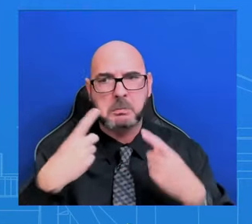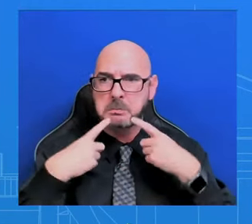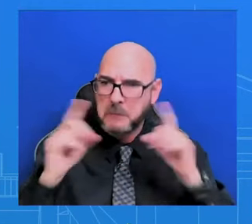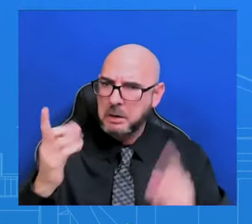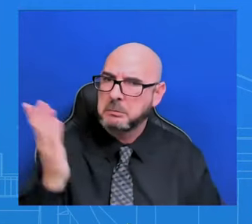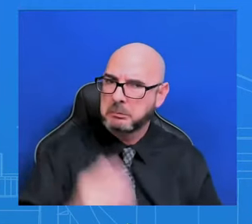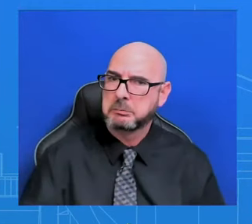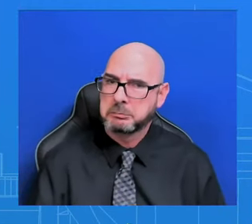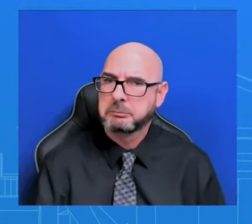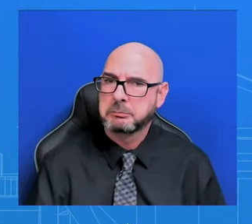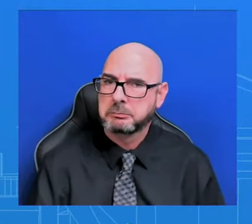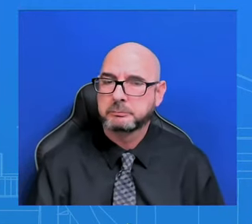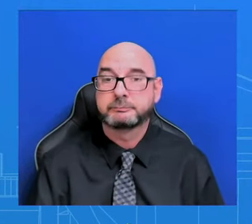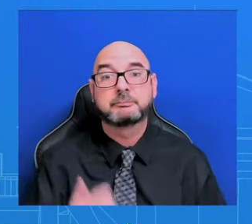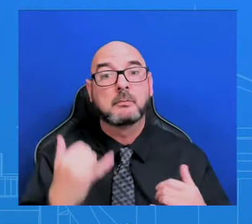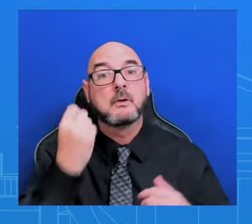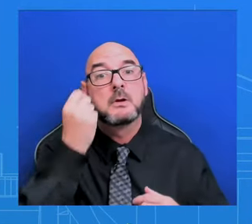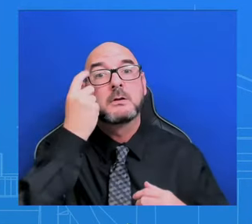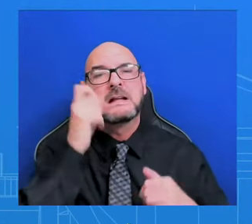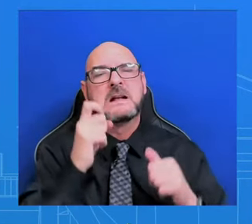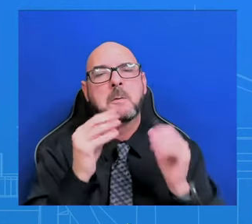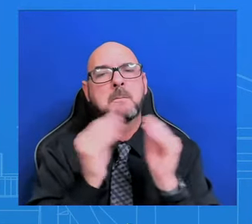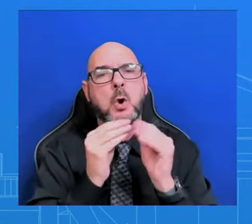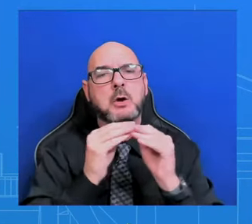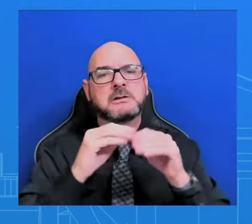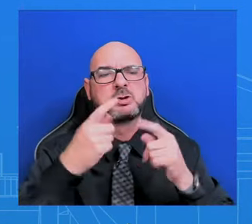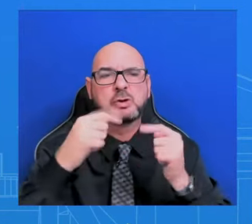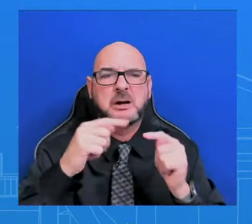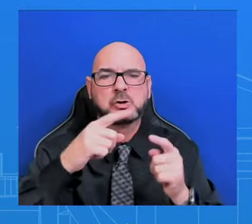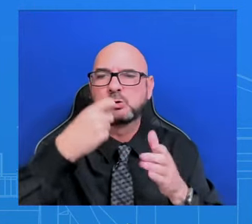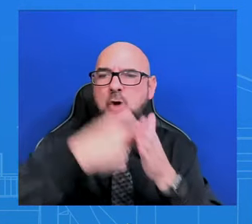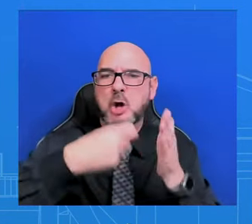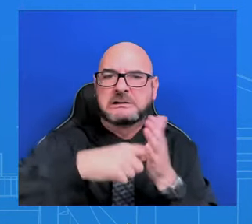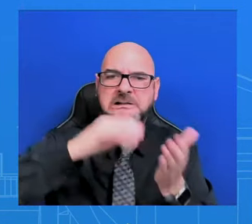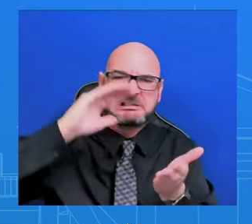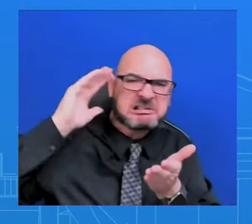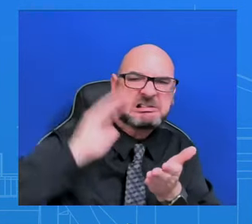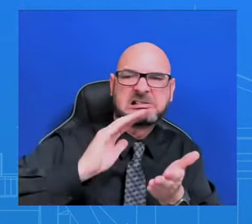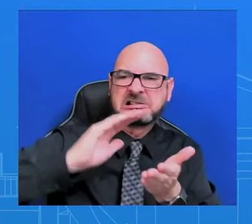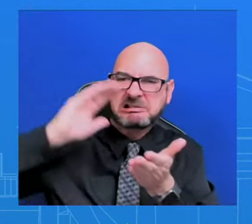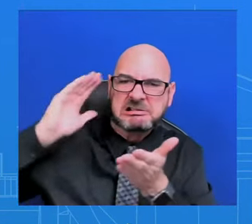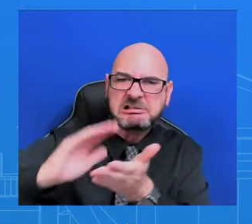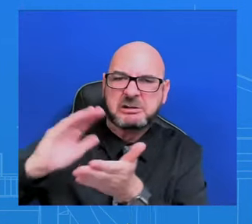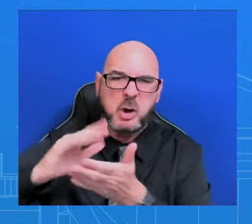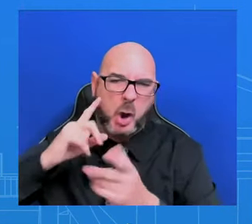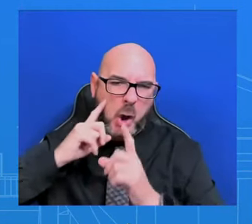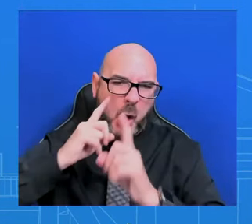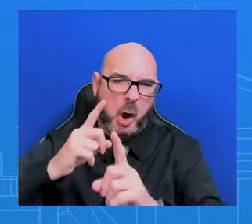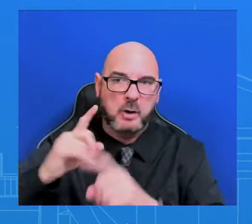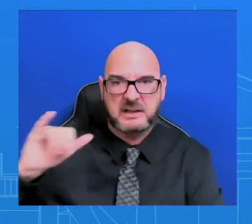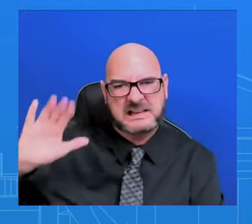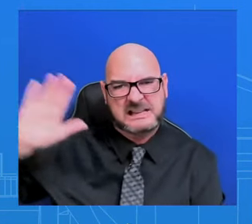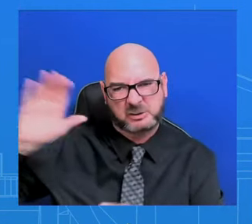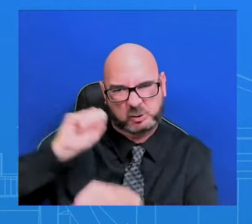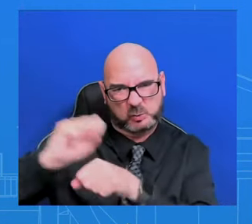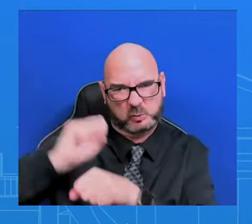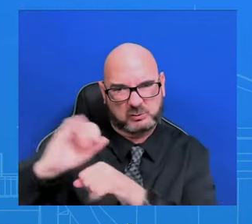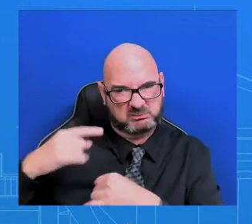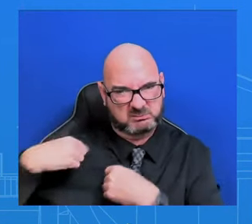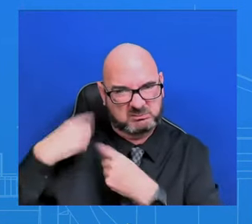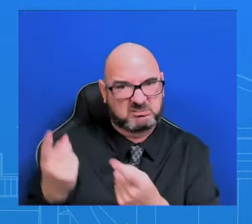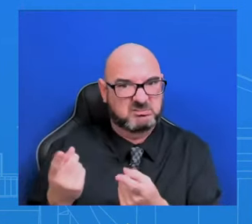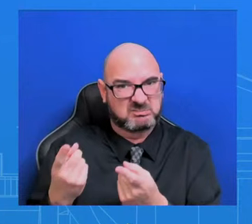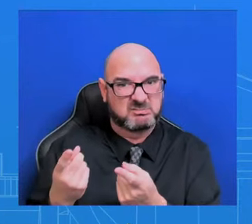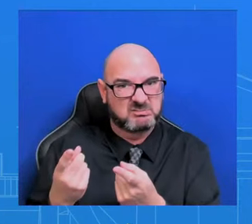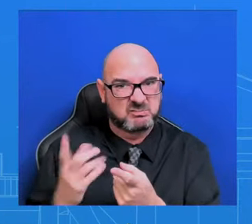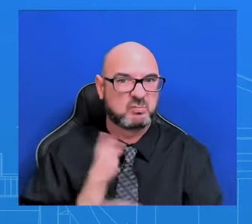But certainly, this is the President and this administration's work at hand, along with some of the work that we've been able